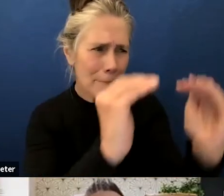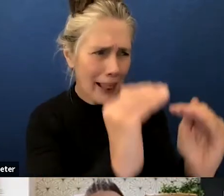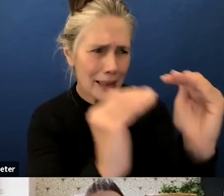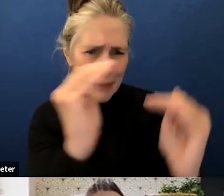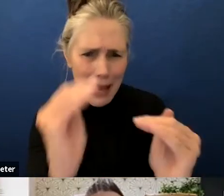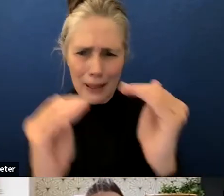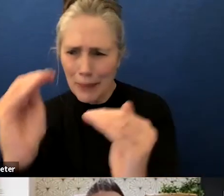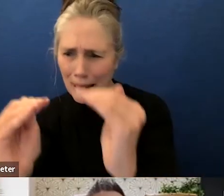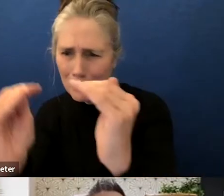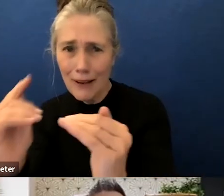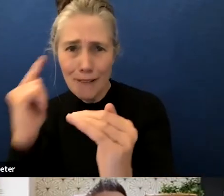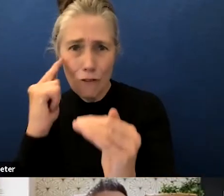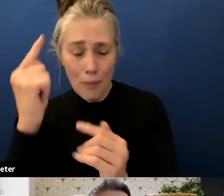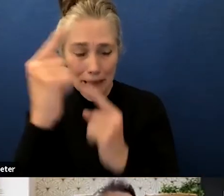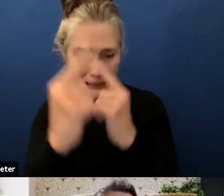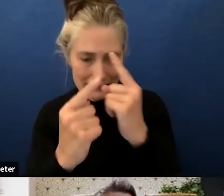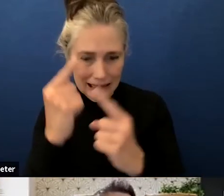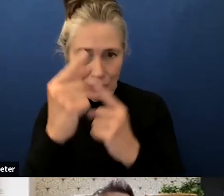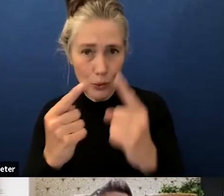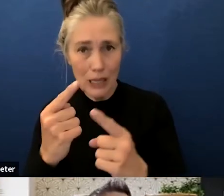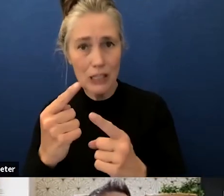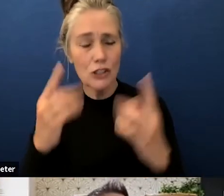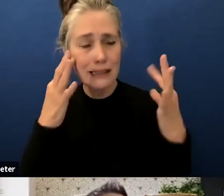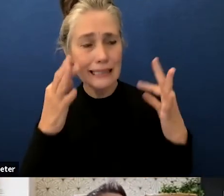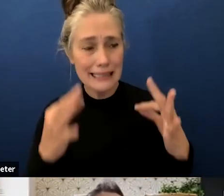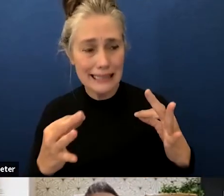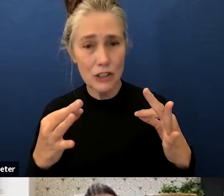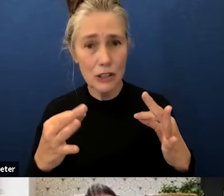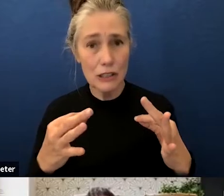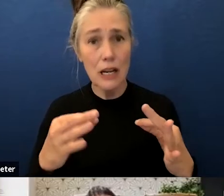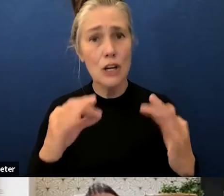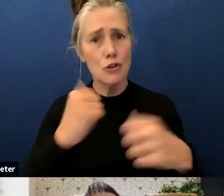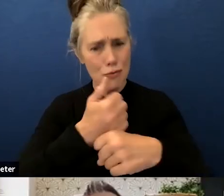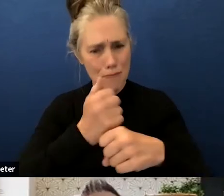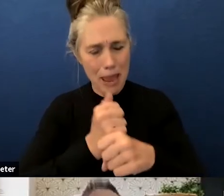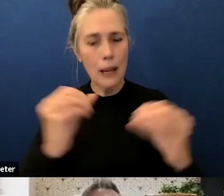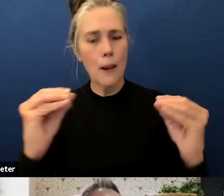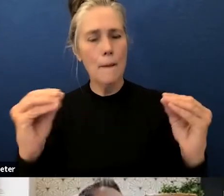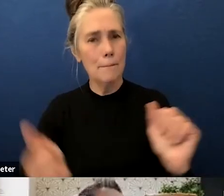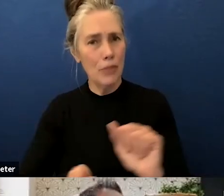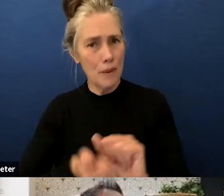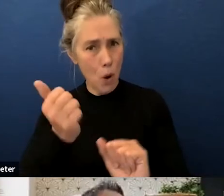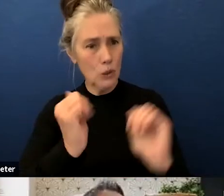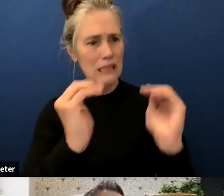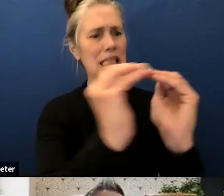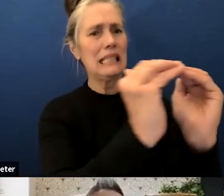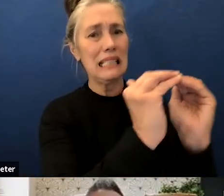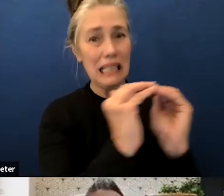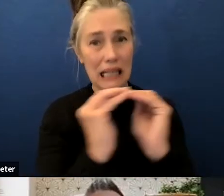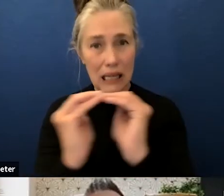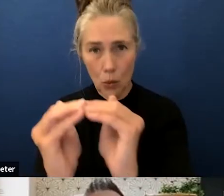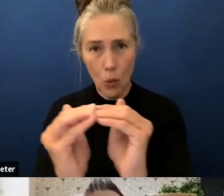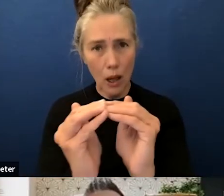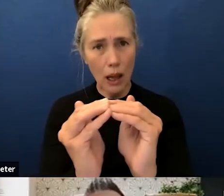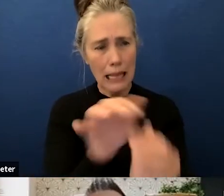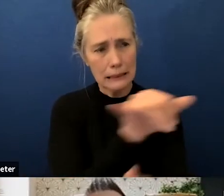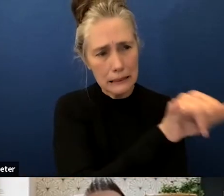uh from a consideration standpoint and so really um when looking at these considerations here